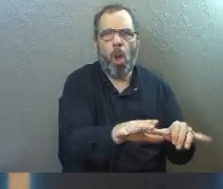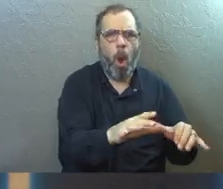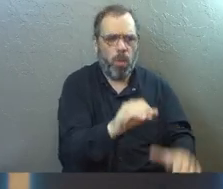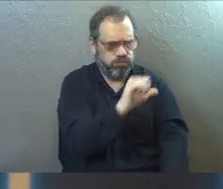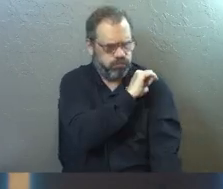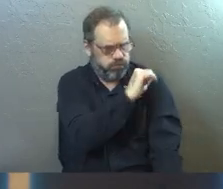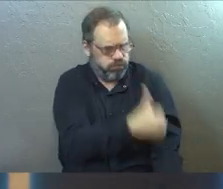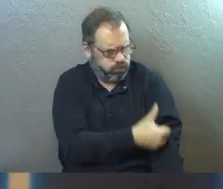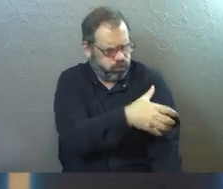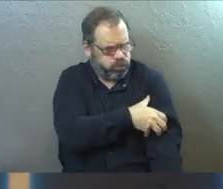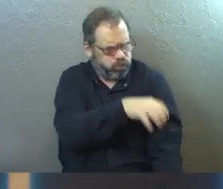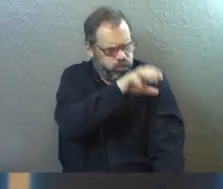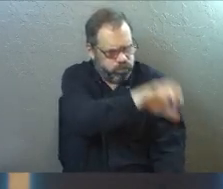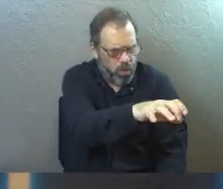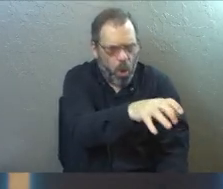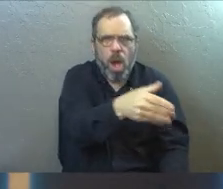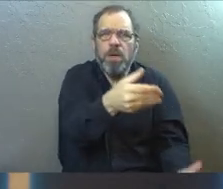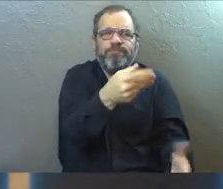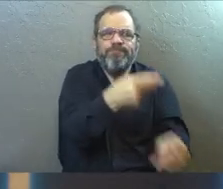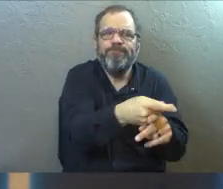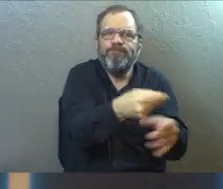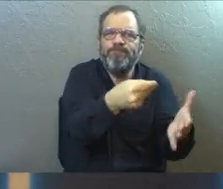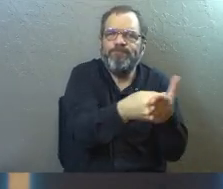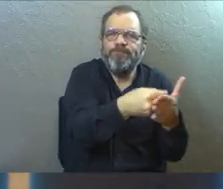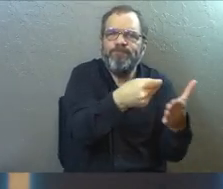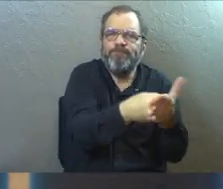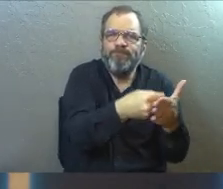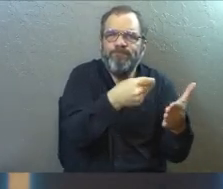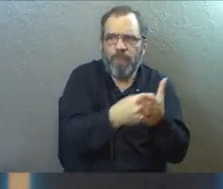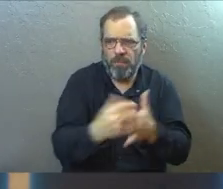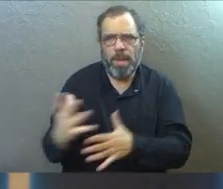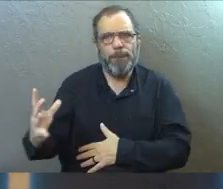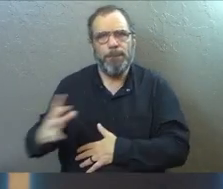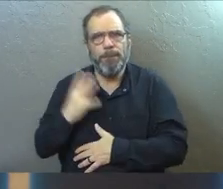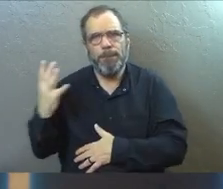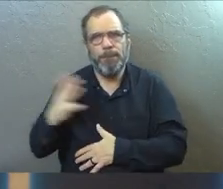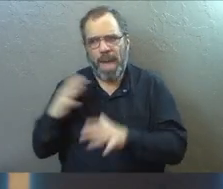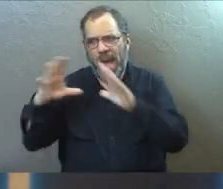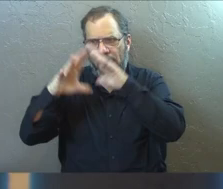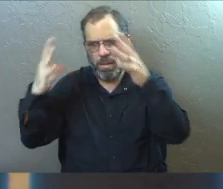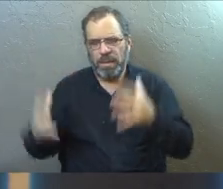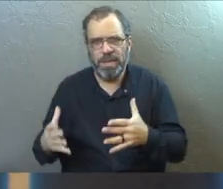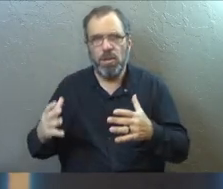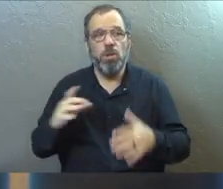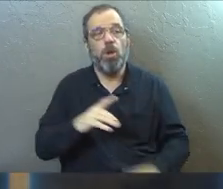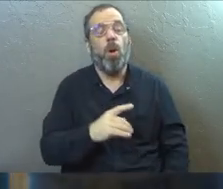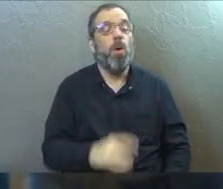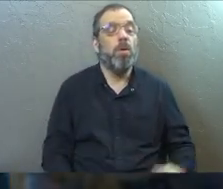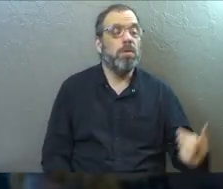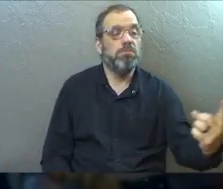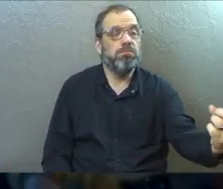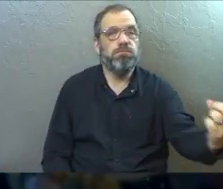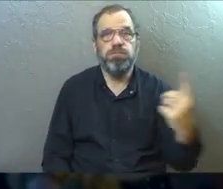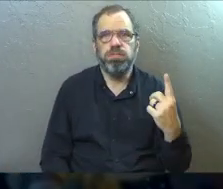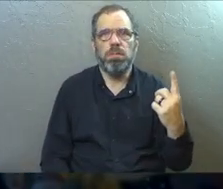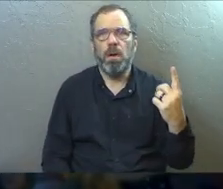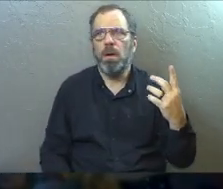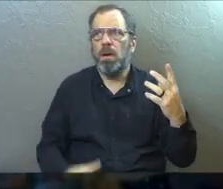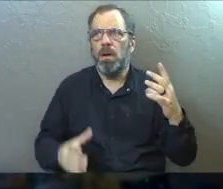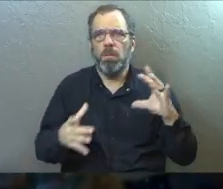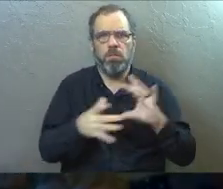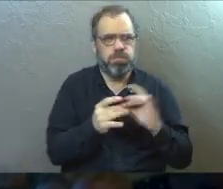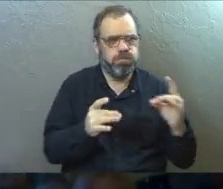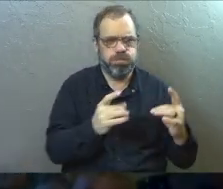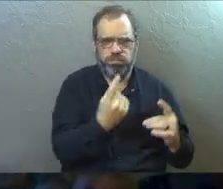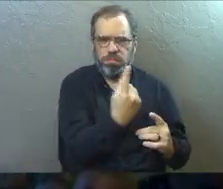great authority. He had been made the treasurer of the palace. And so, when he came up, he comes up with a whole